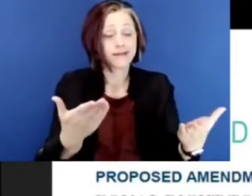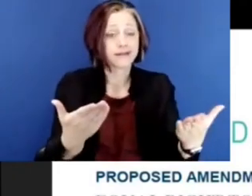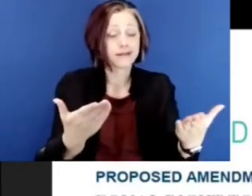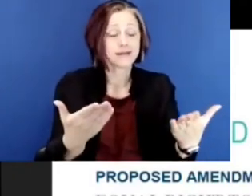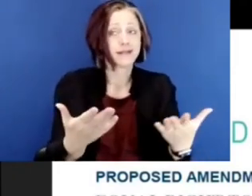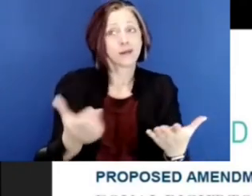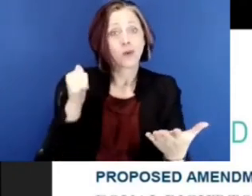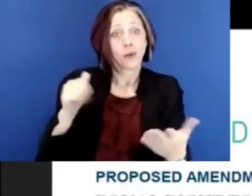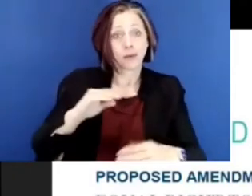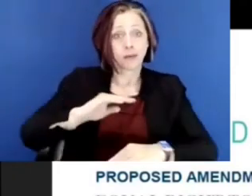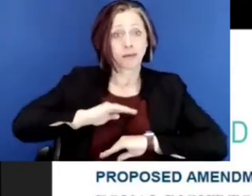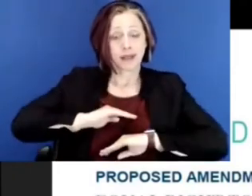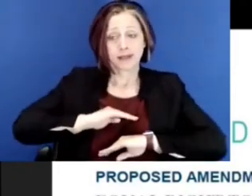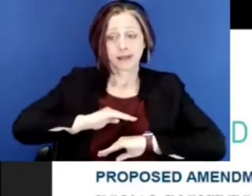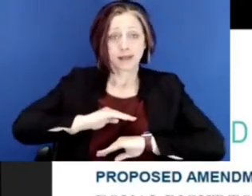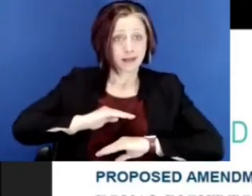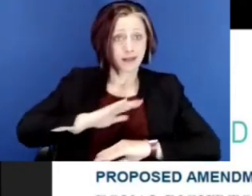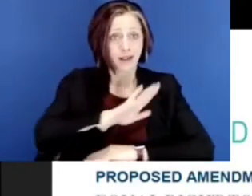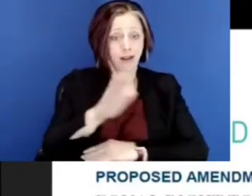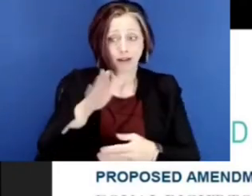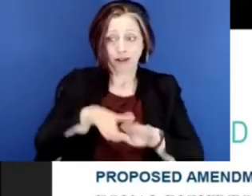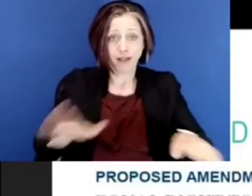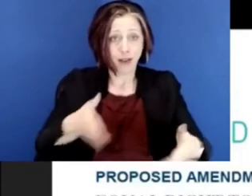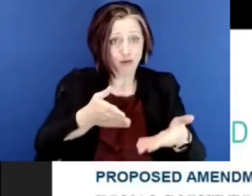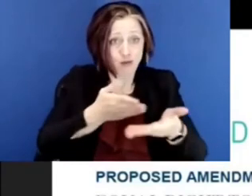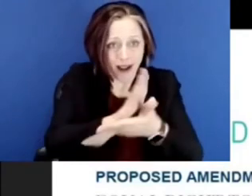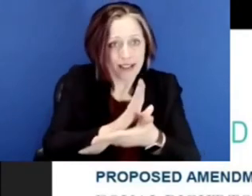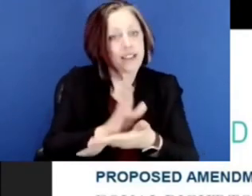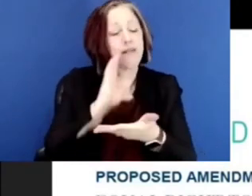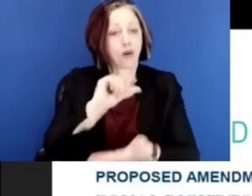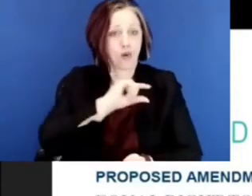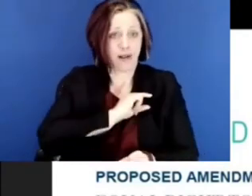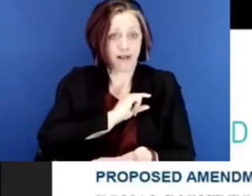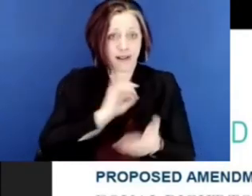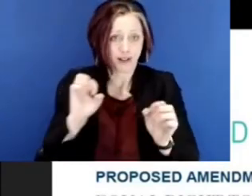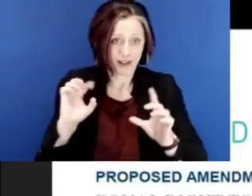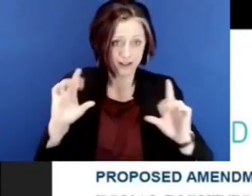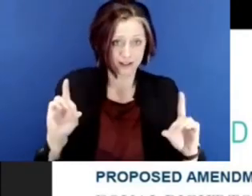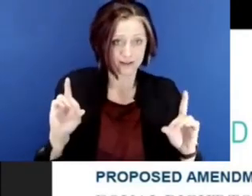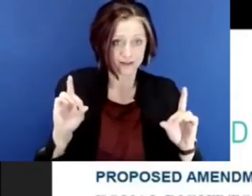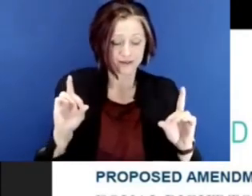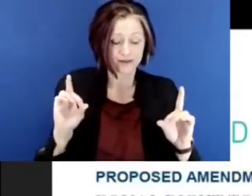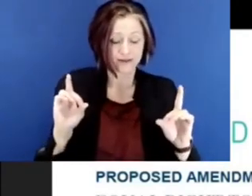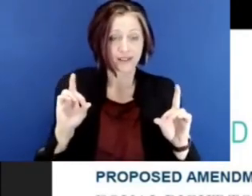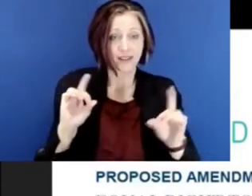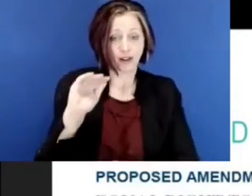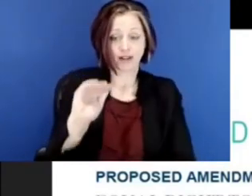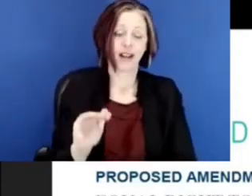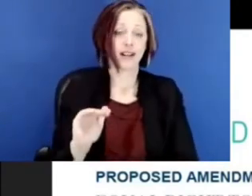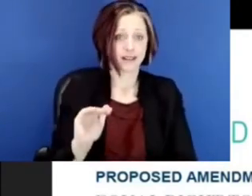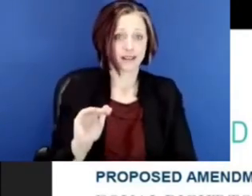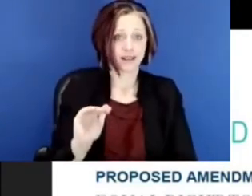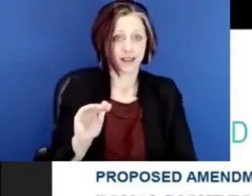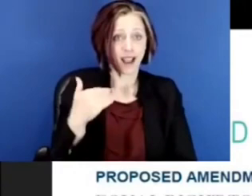meet a child's right to a quality public education, then that child will have a